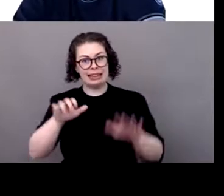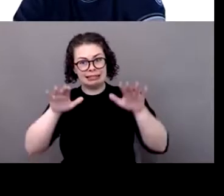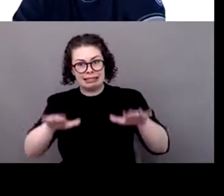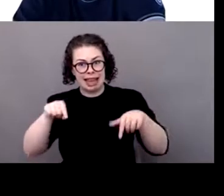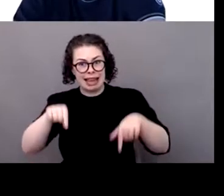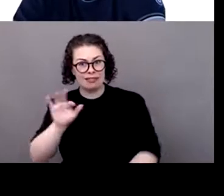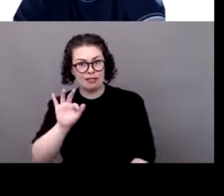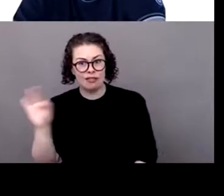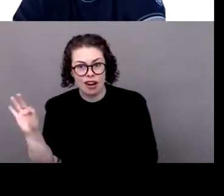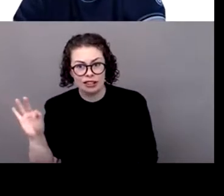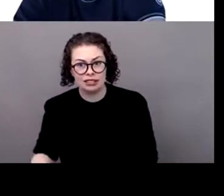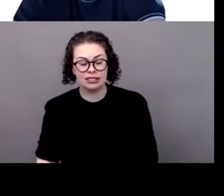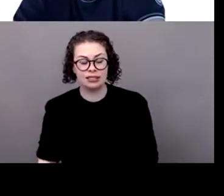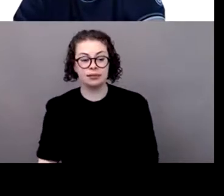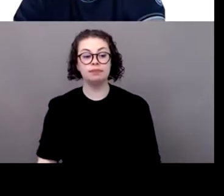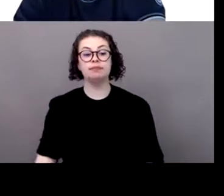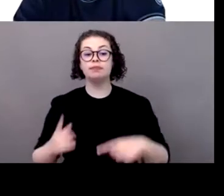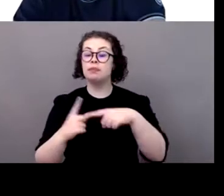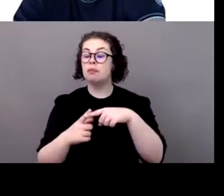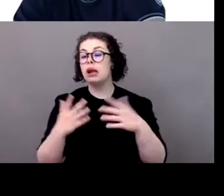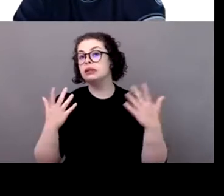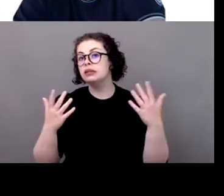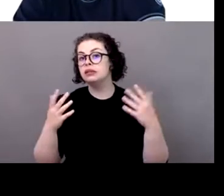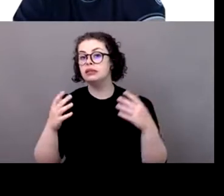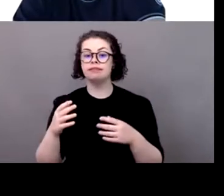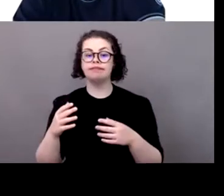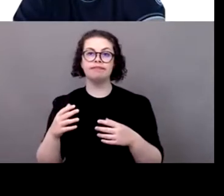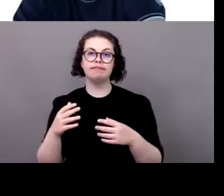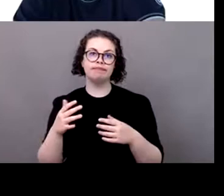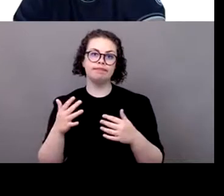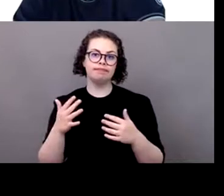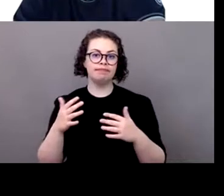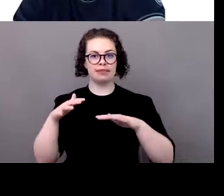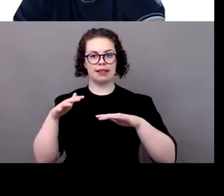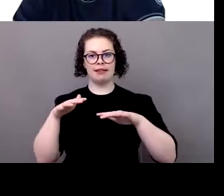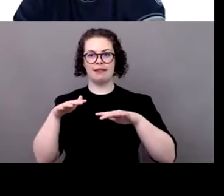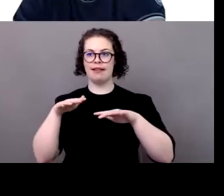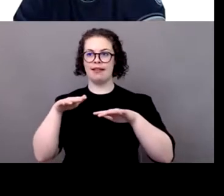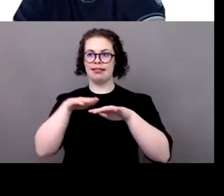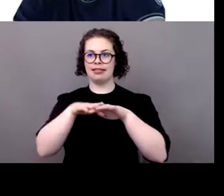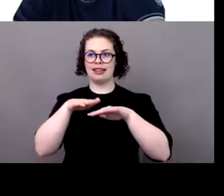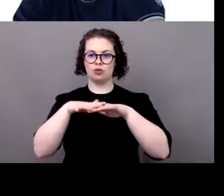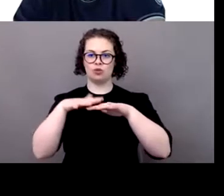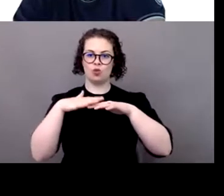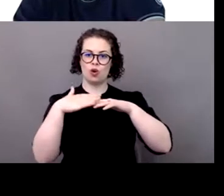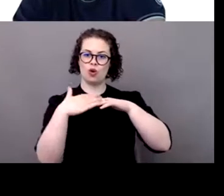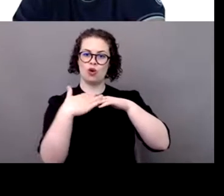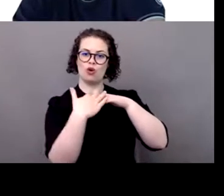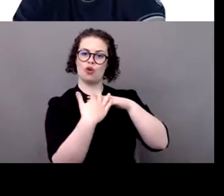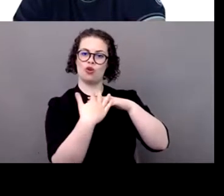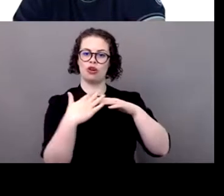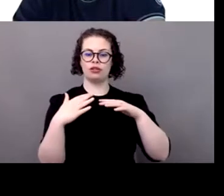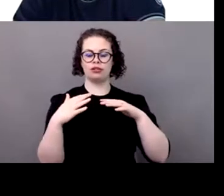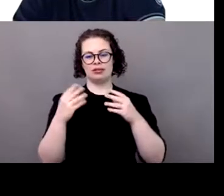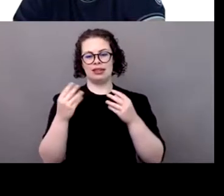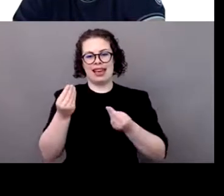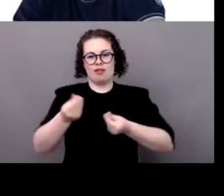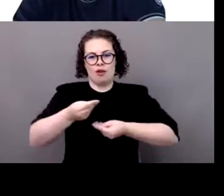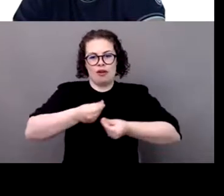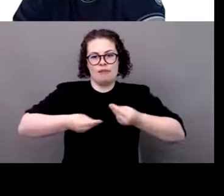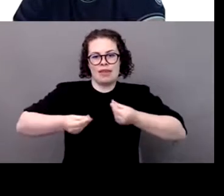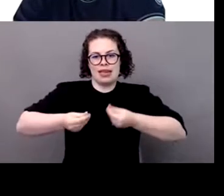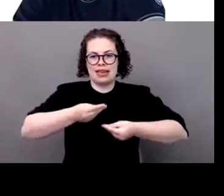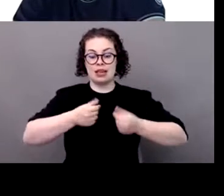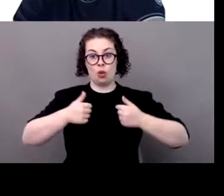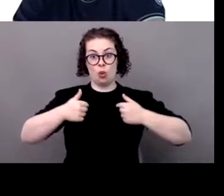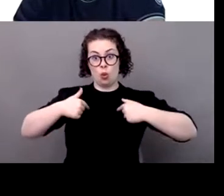be developed. There is also an exchange of intersportions, which can, with the federations, work together. And I know